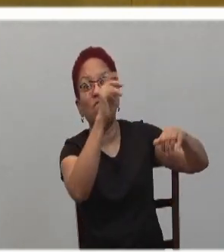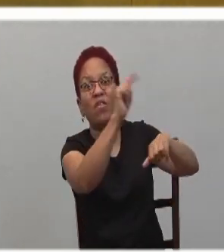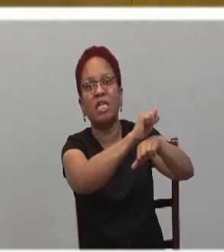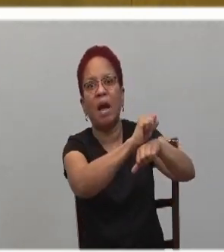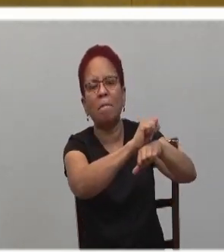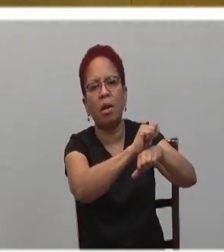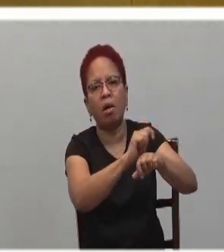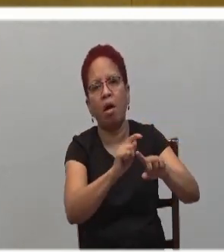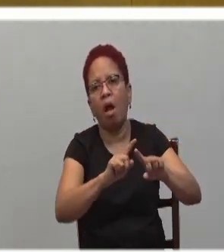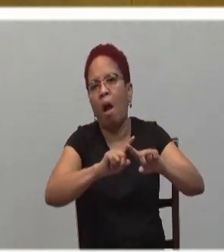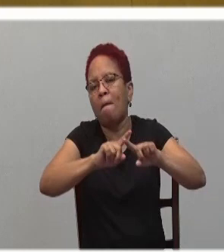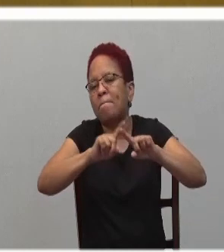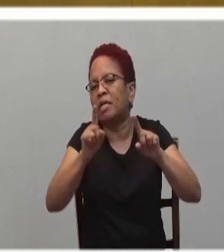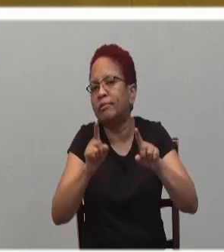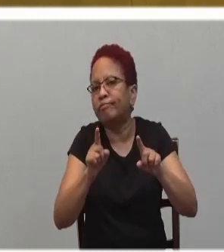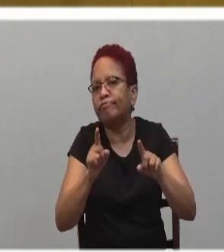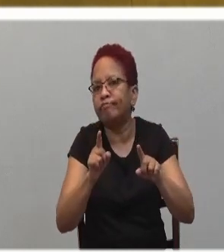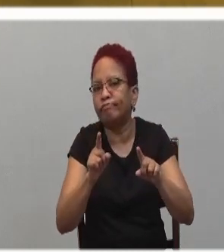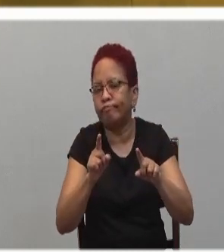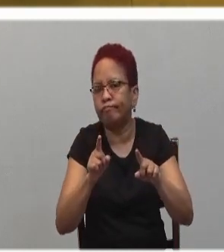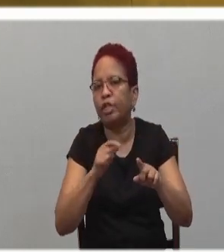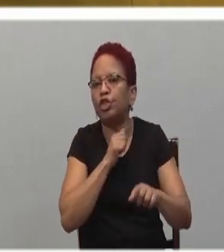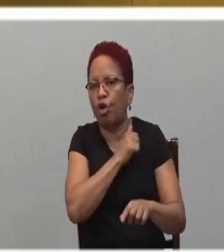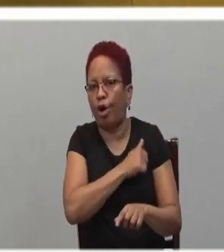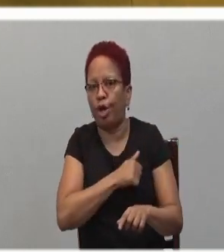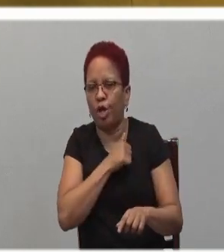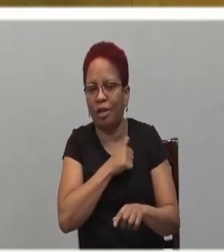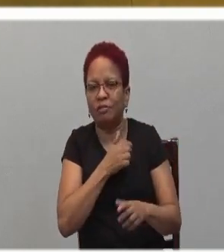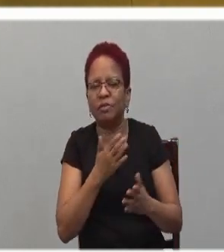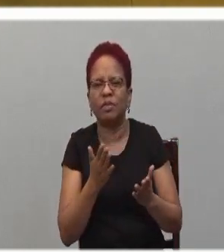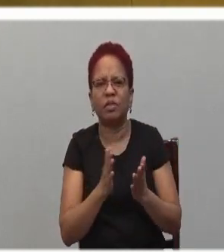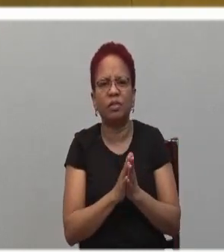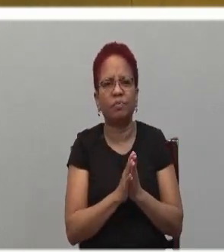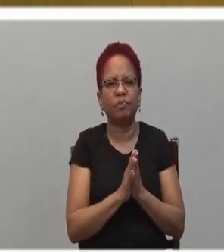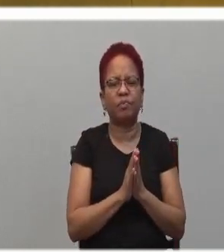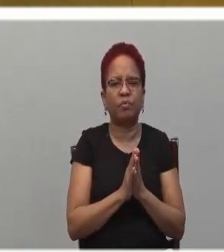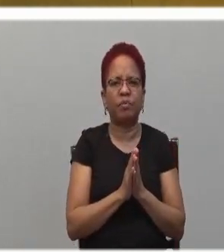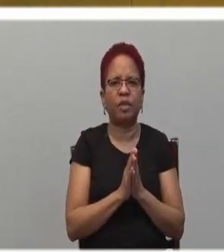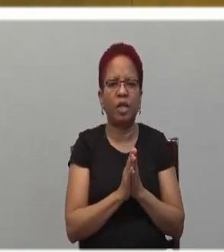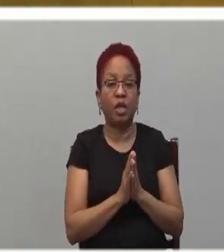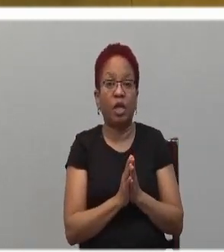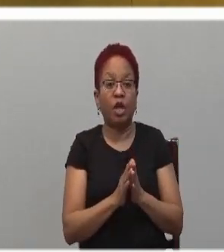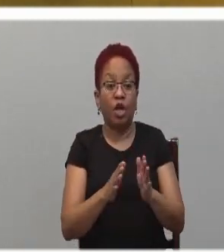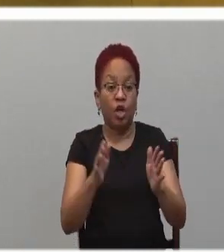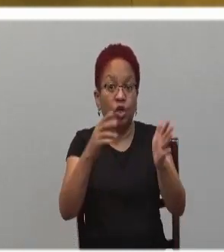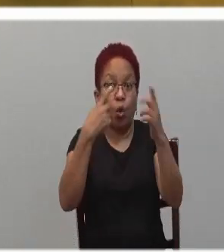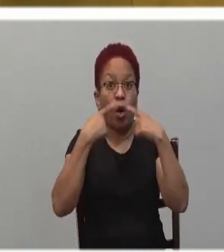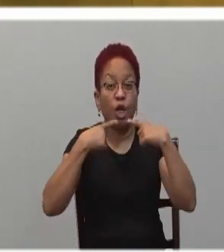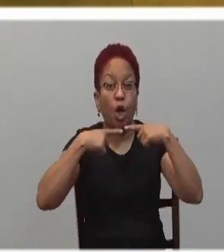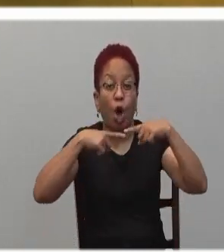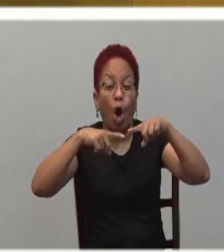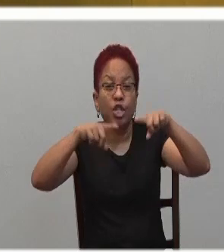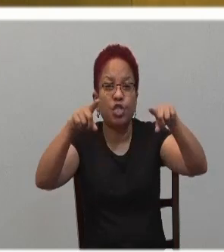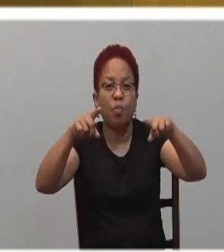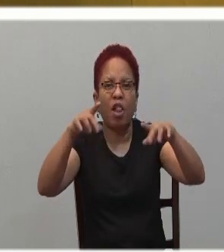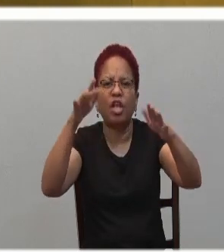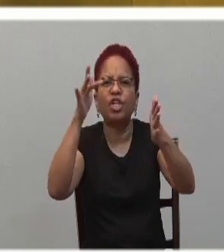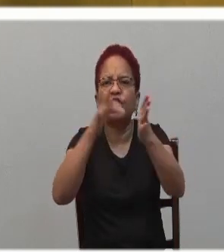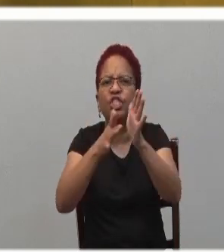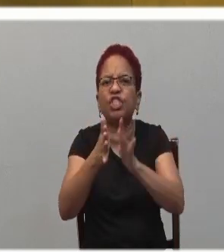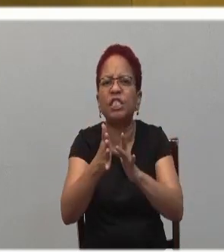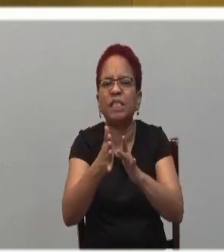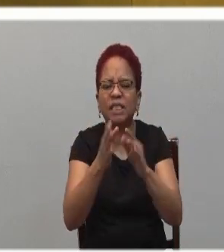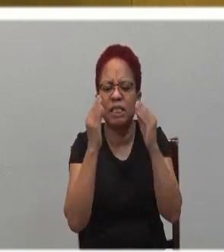In the gospel reading, Jesus teaches his disciples to laser focus on a right and humble